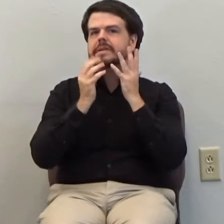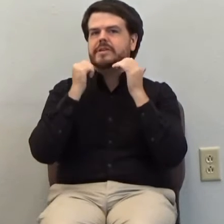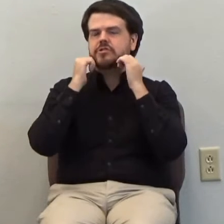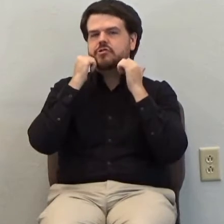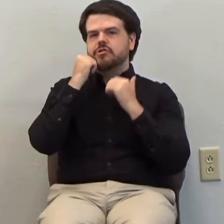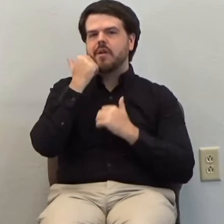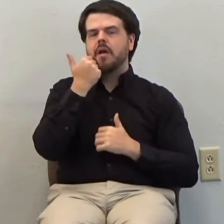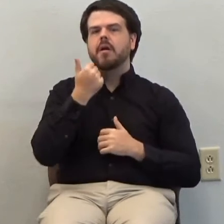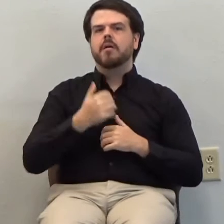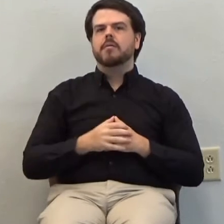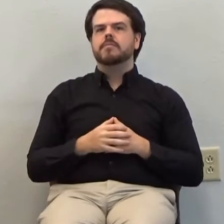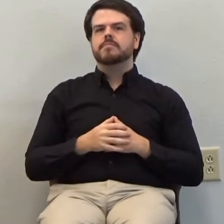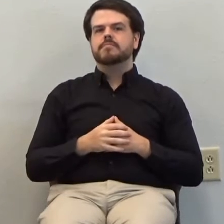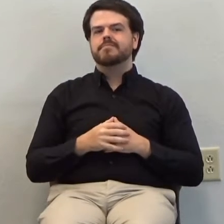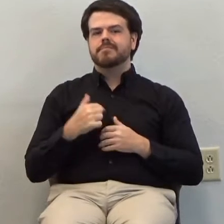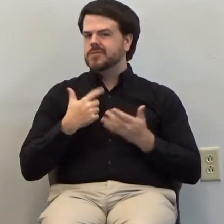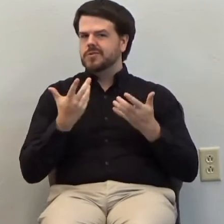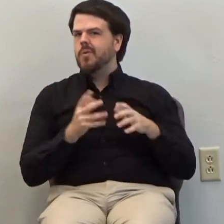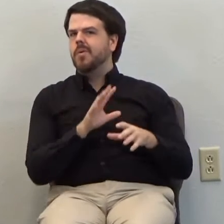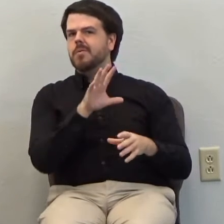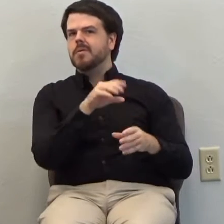Let us not be among those people.